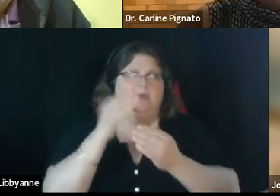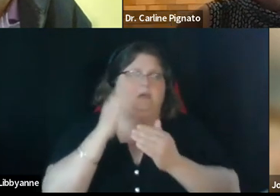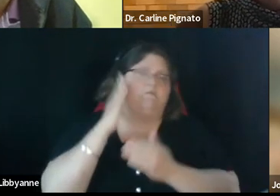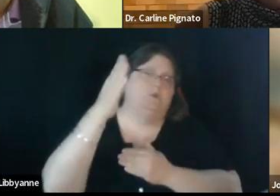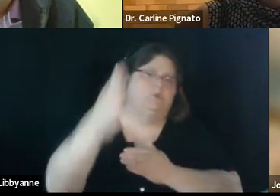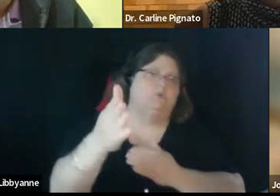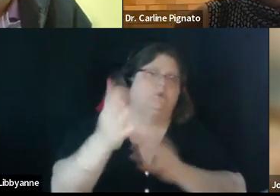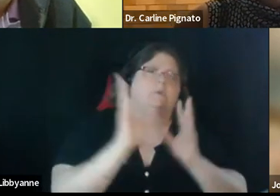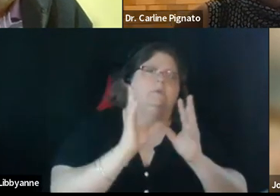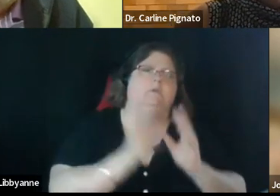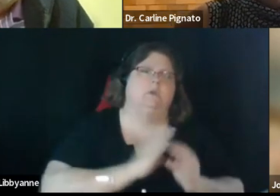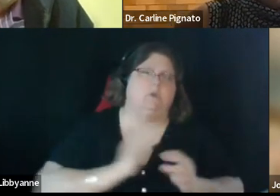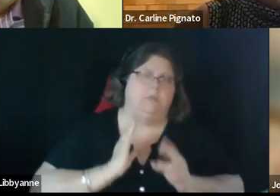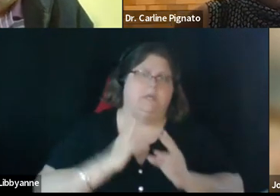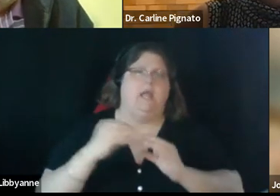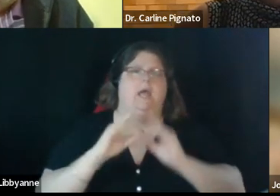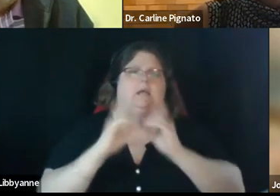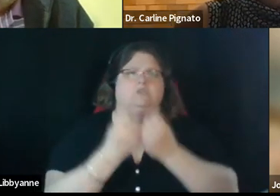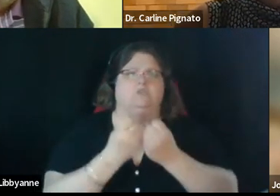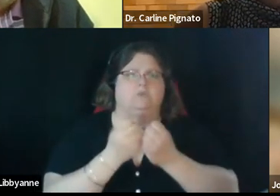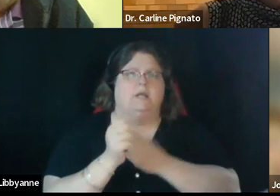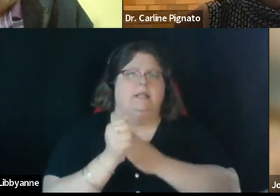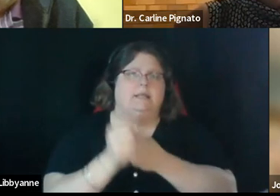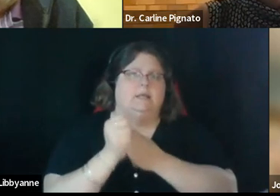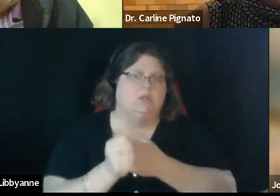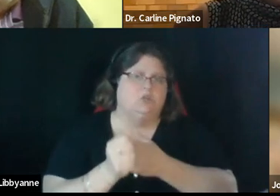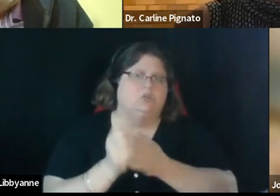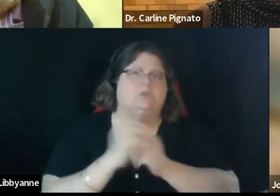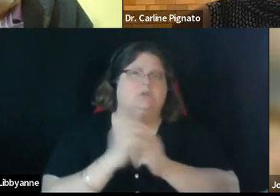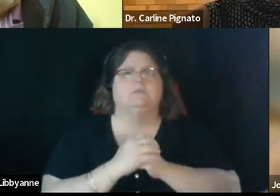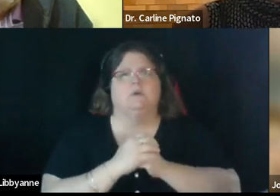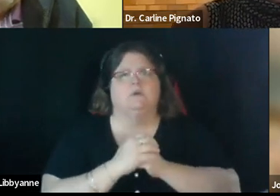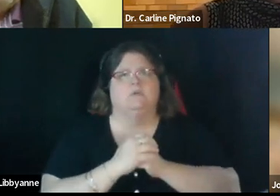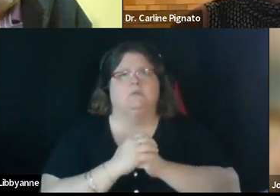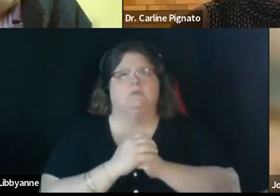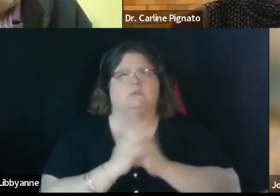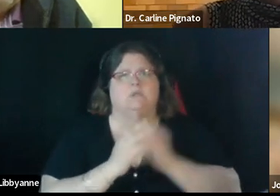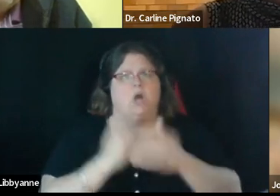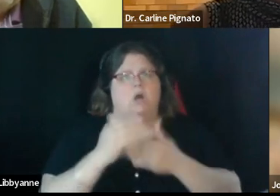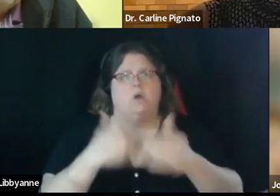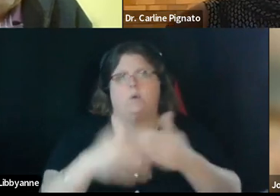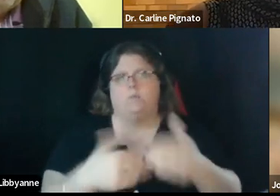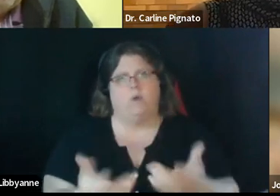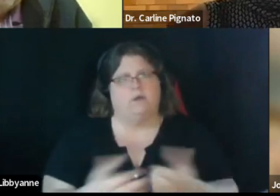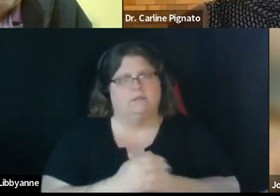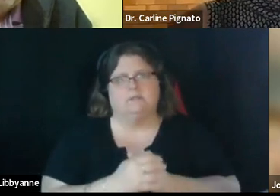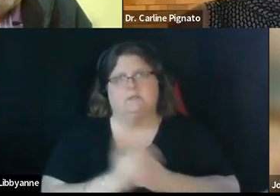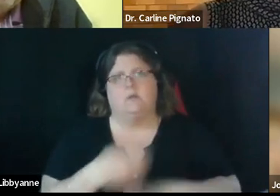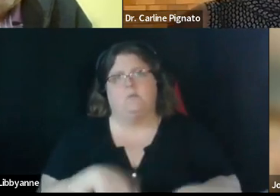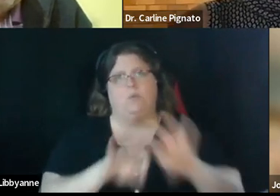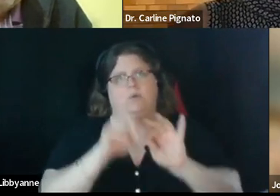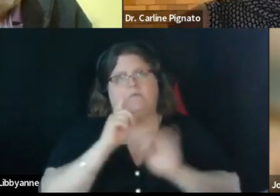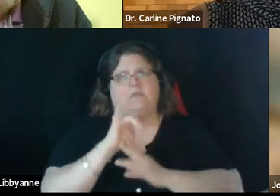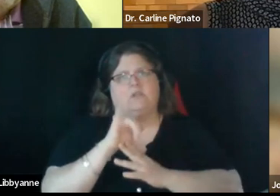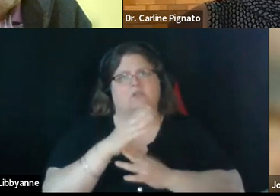and district leadership so it's just an ongoing process while very important for the job description it's not a